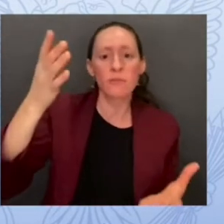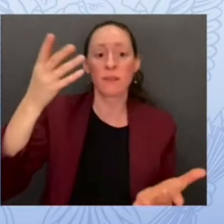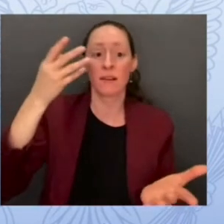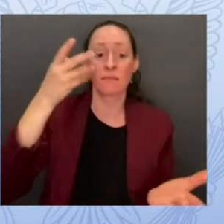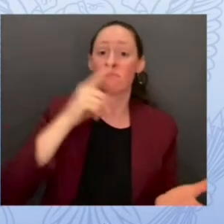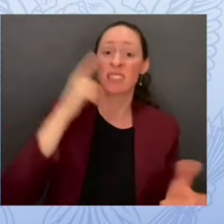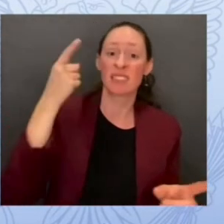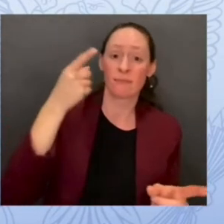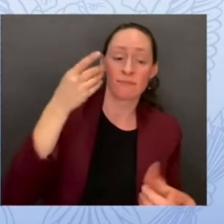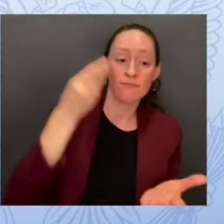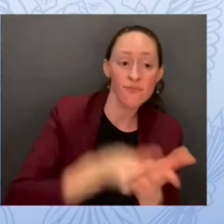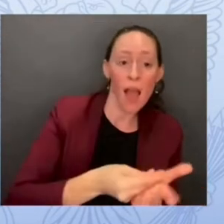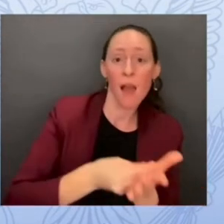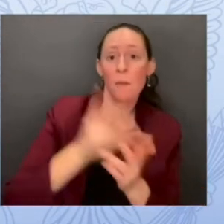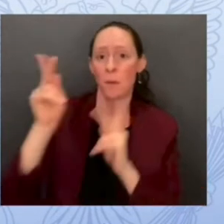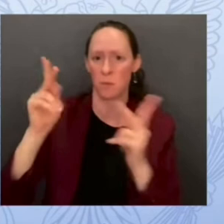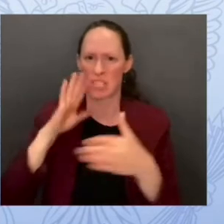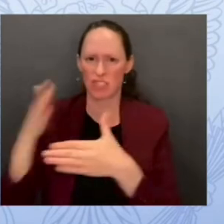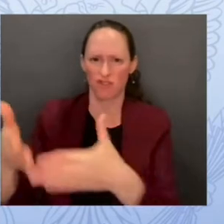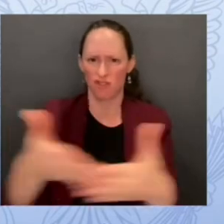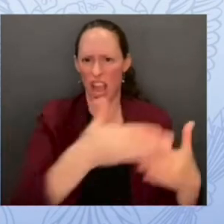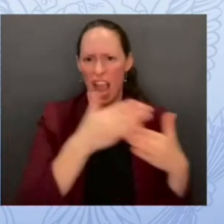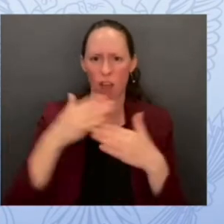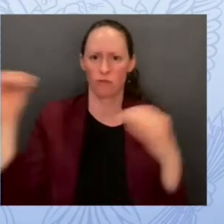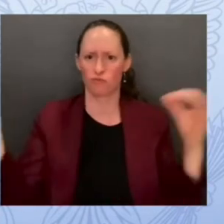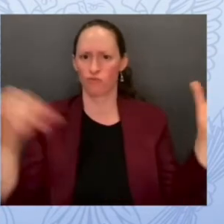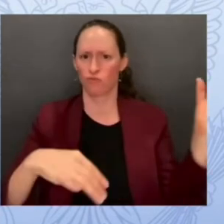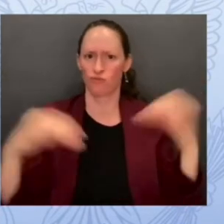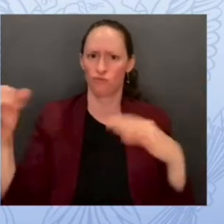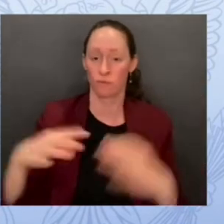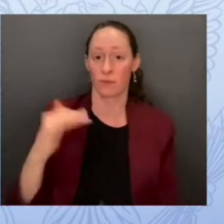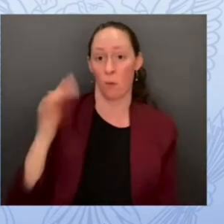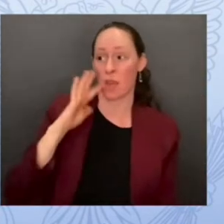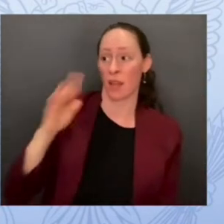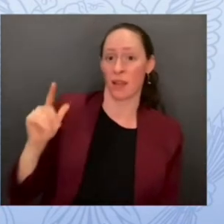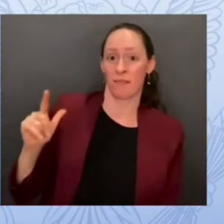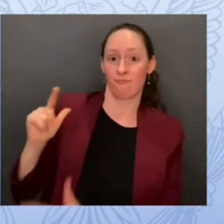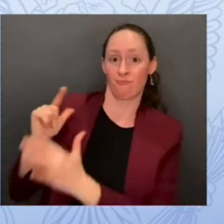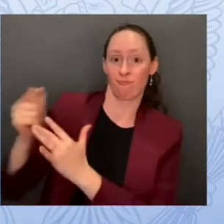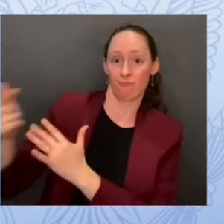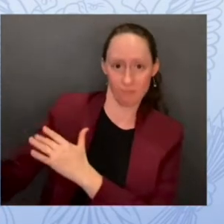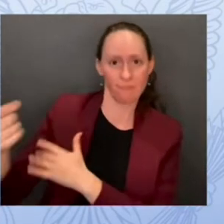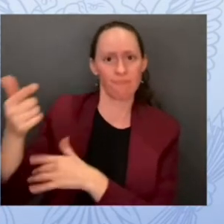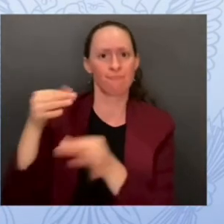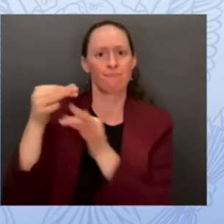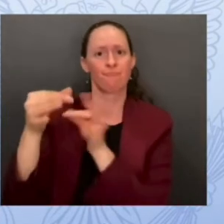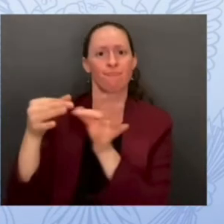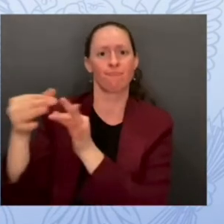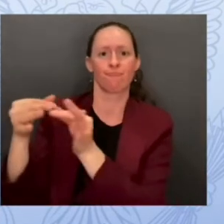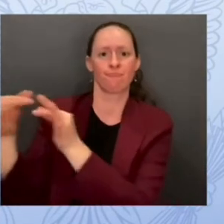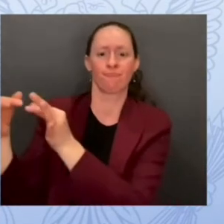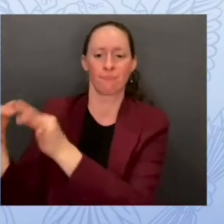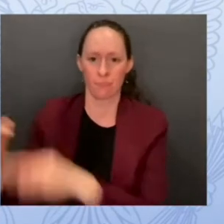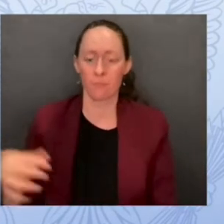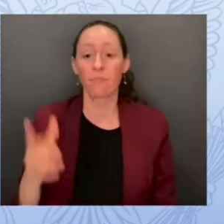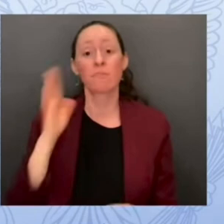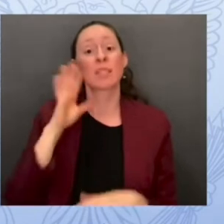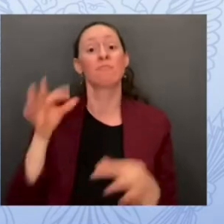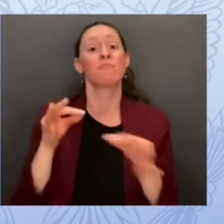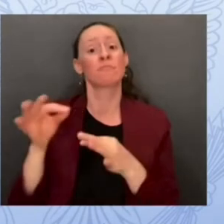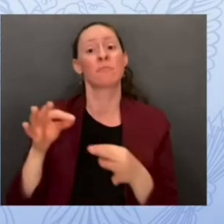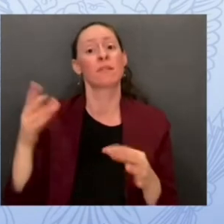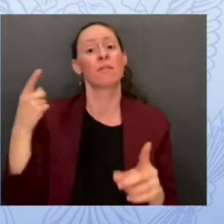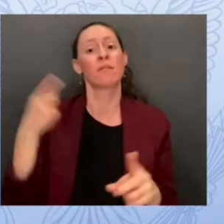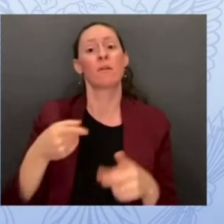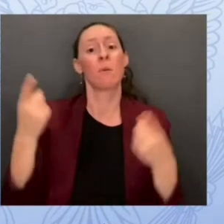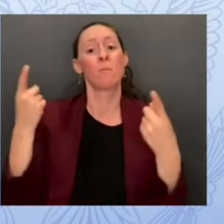we'll begin with a panel focused on learning from a ransomware incident against a school we'll move to an announcement